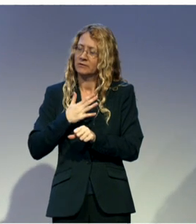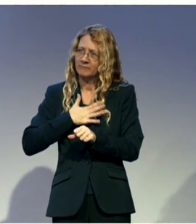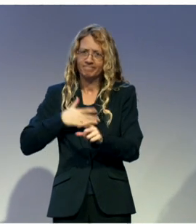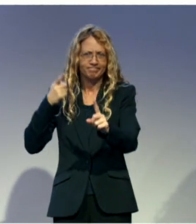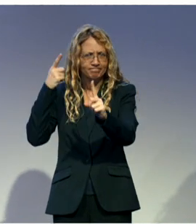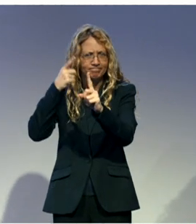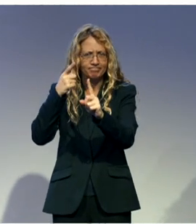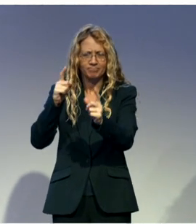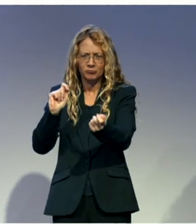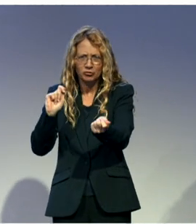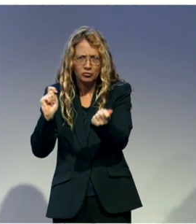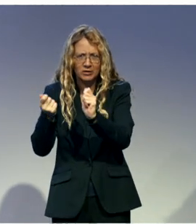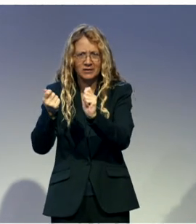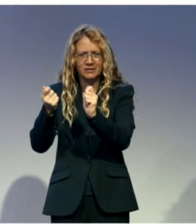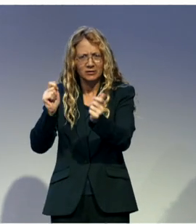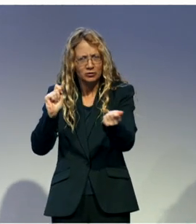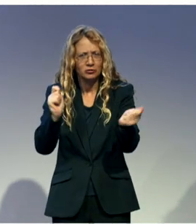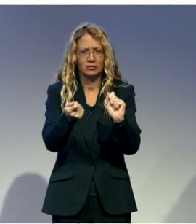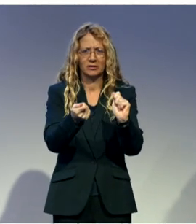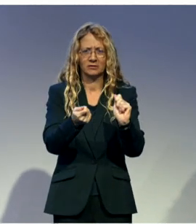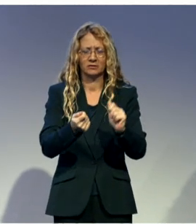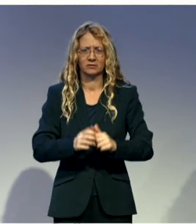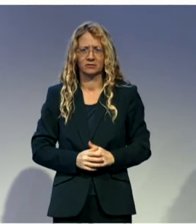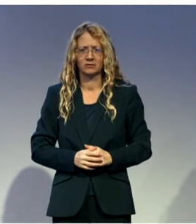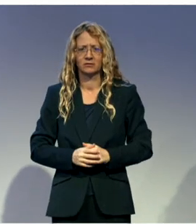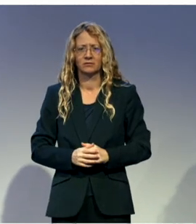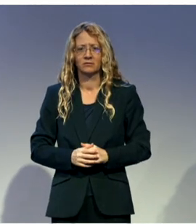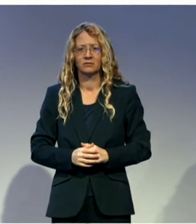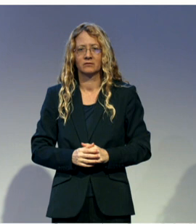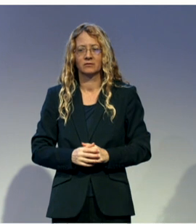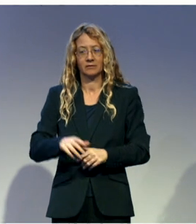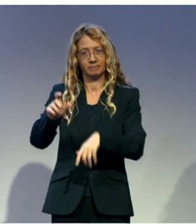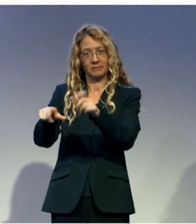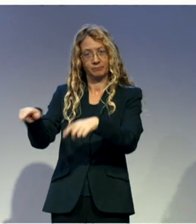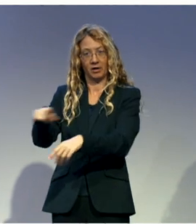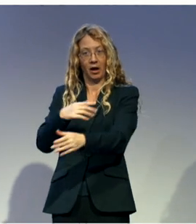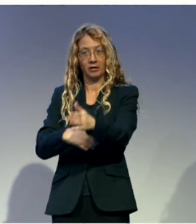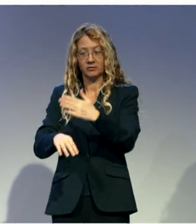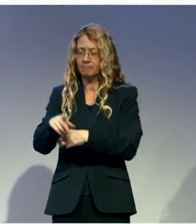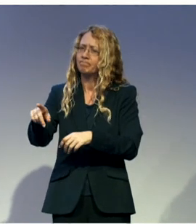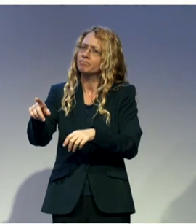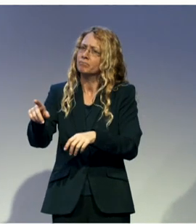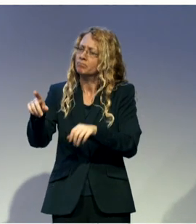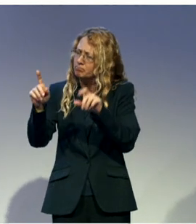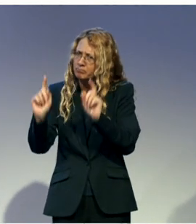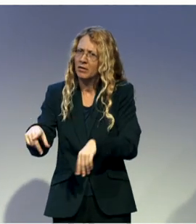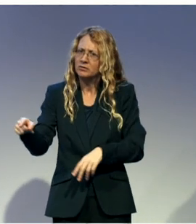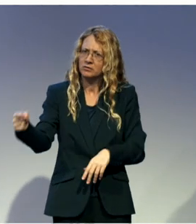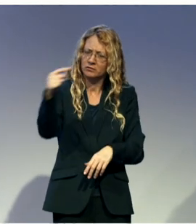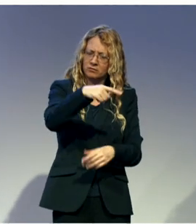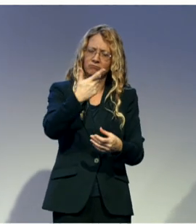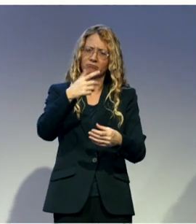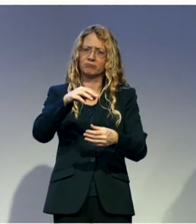that there is inclusion of persons with disabilities in the electoral process? Firstly, after the 2009,